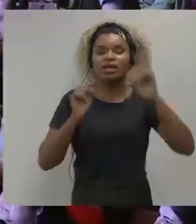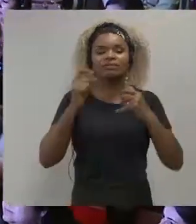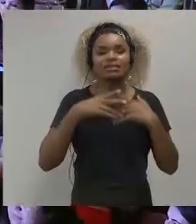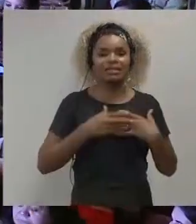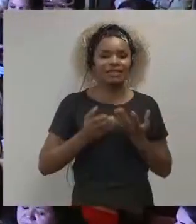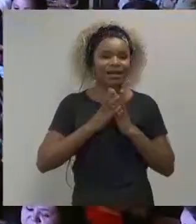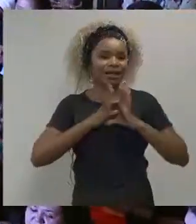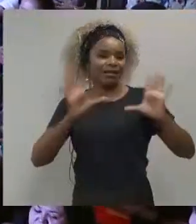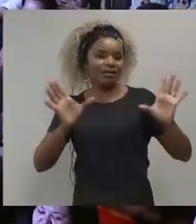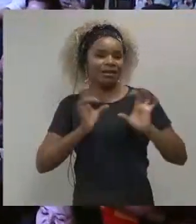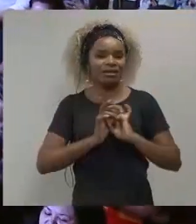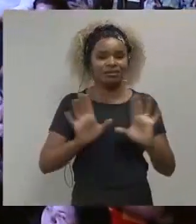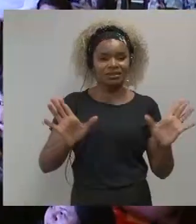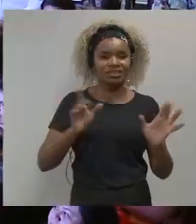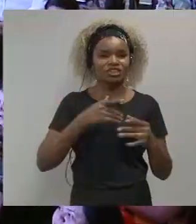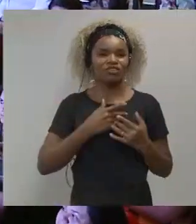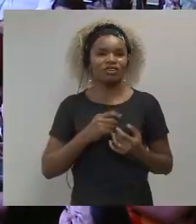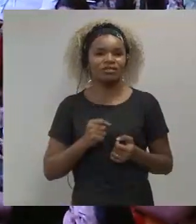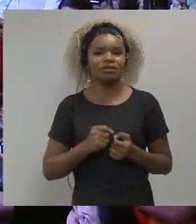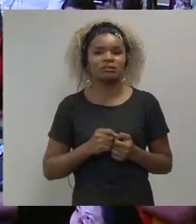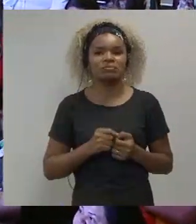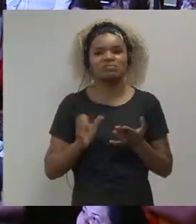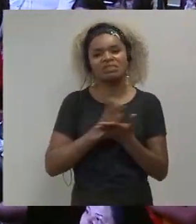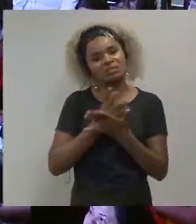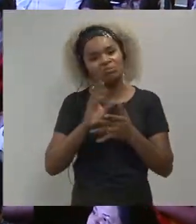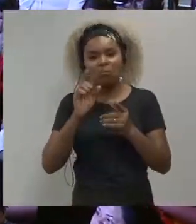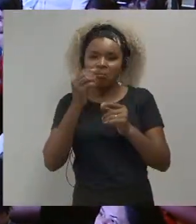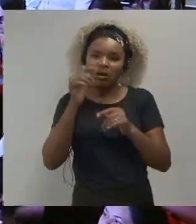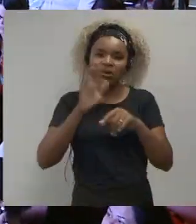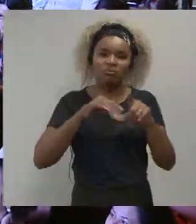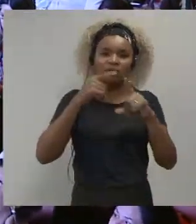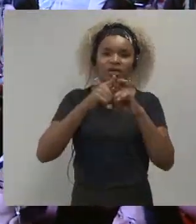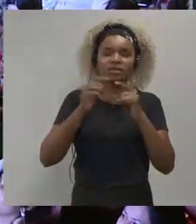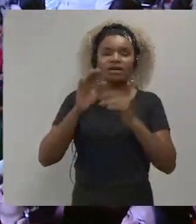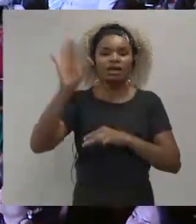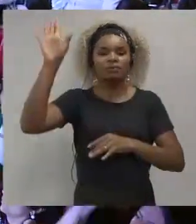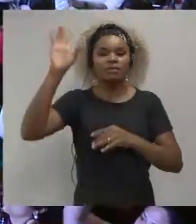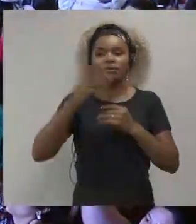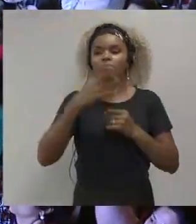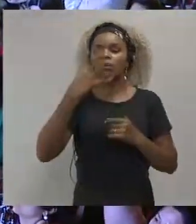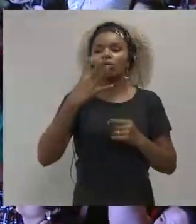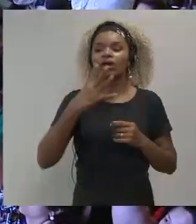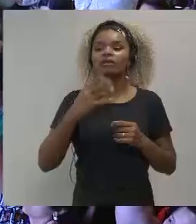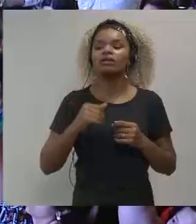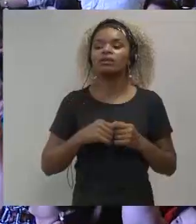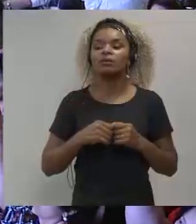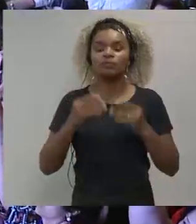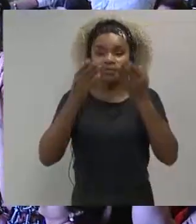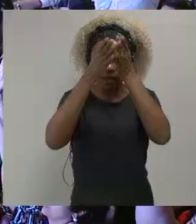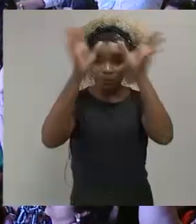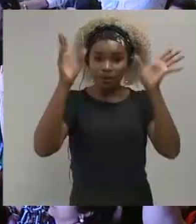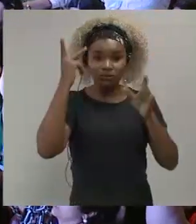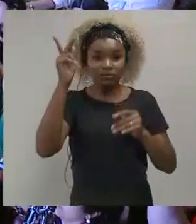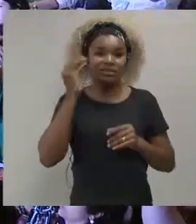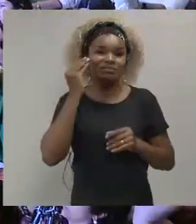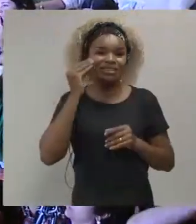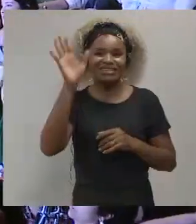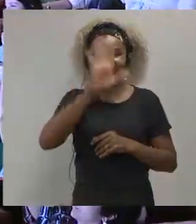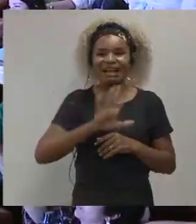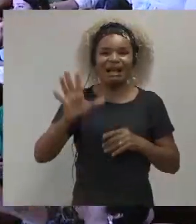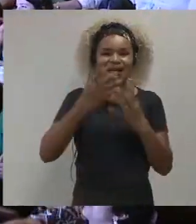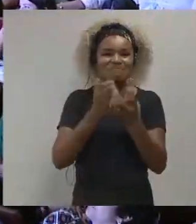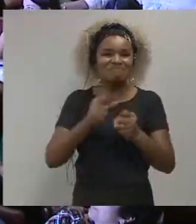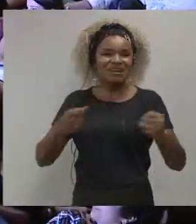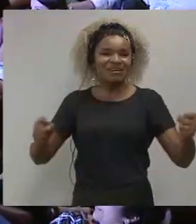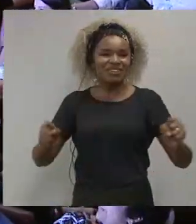extroversion a few more hands up if you think it's four openness to experience pretty much the whole room okay